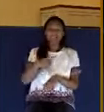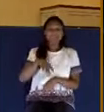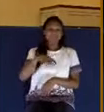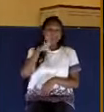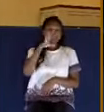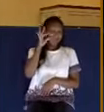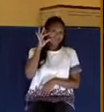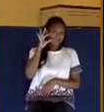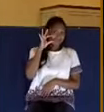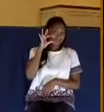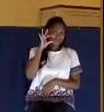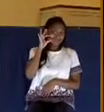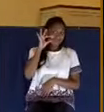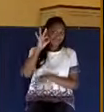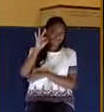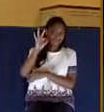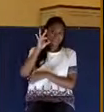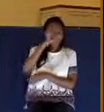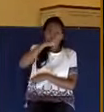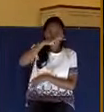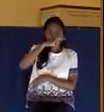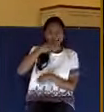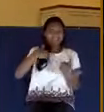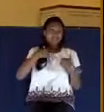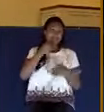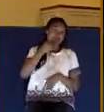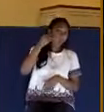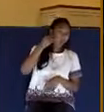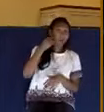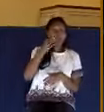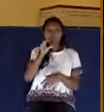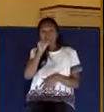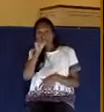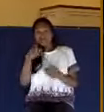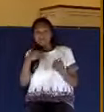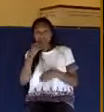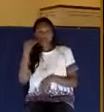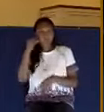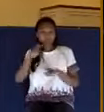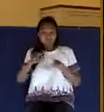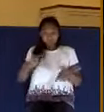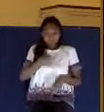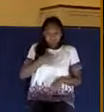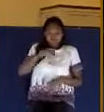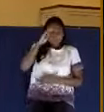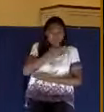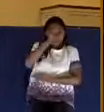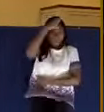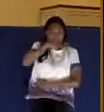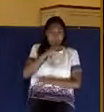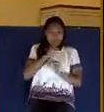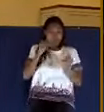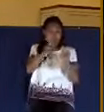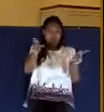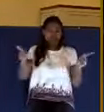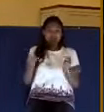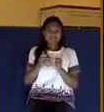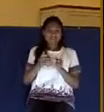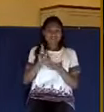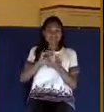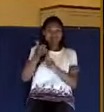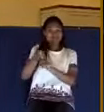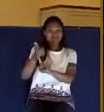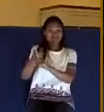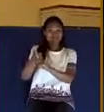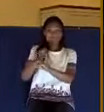birds of the air have their nests. But the son of man has no place to lay his head. So what was Jesus? Jesus